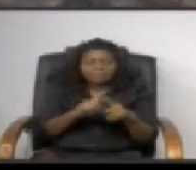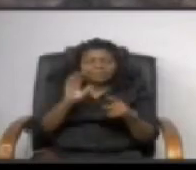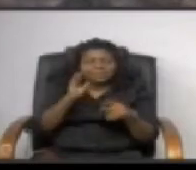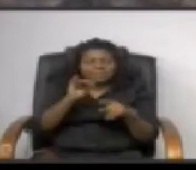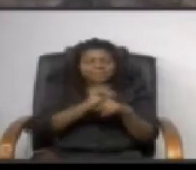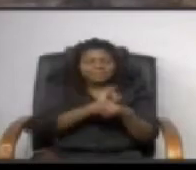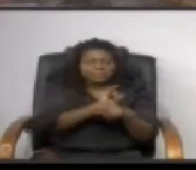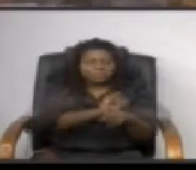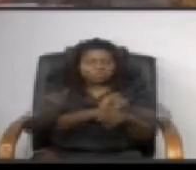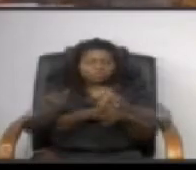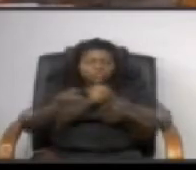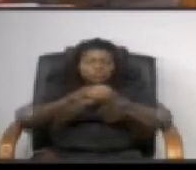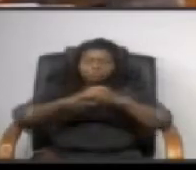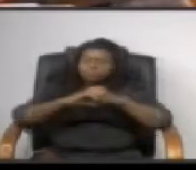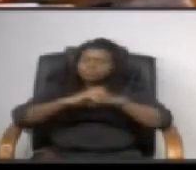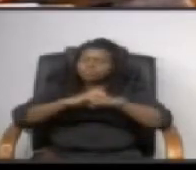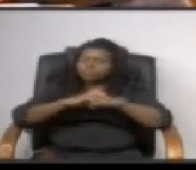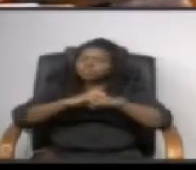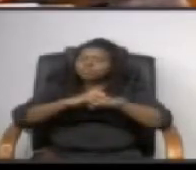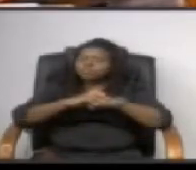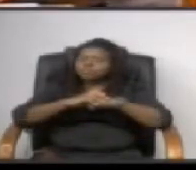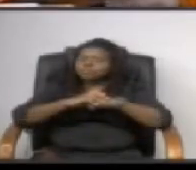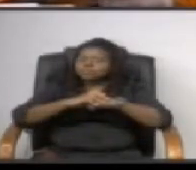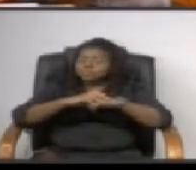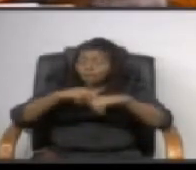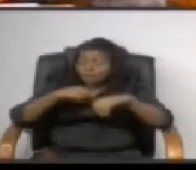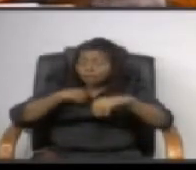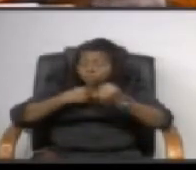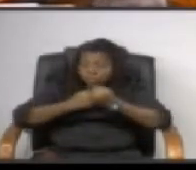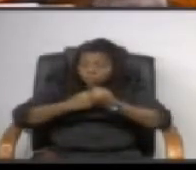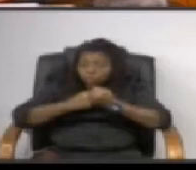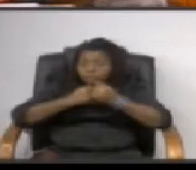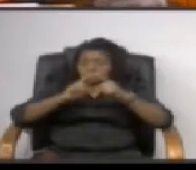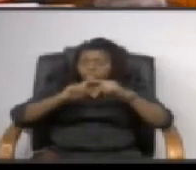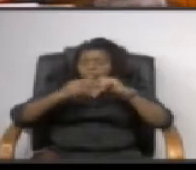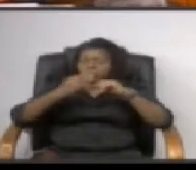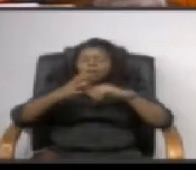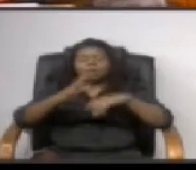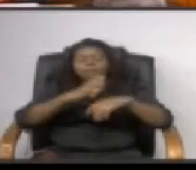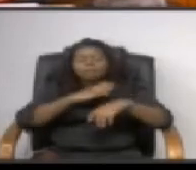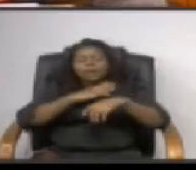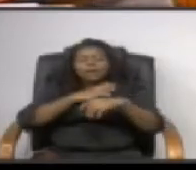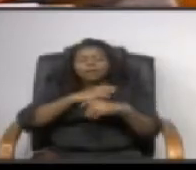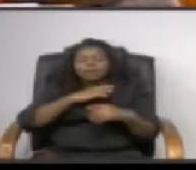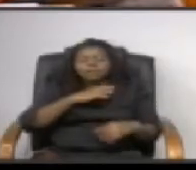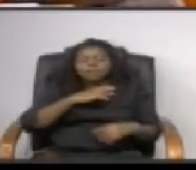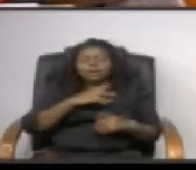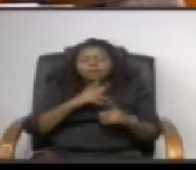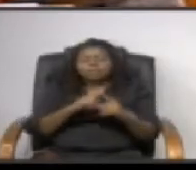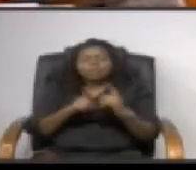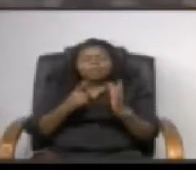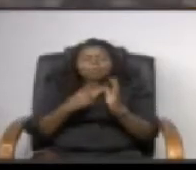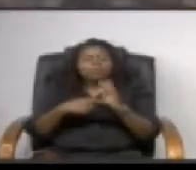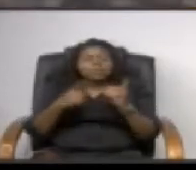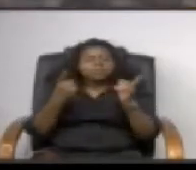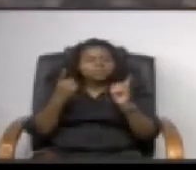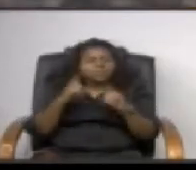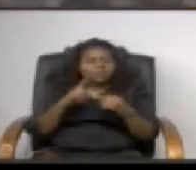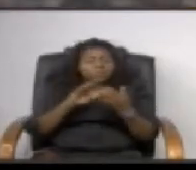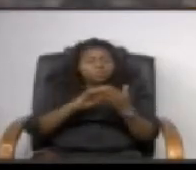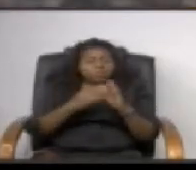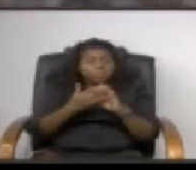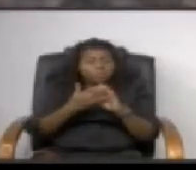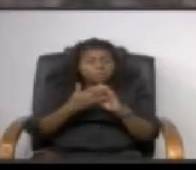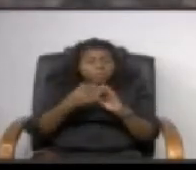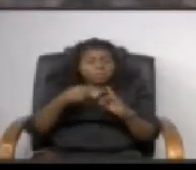trying to make fast track one thing i wanted to add is and i'm supportive yeah you know i what is happening is communities will